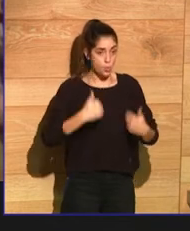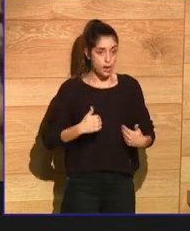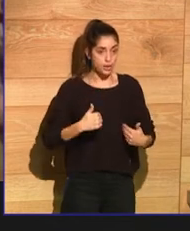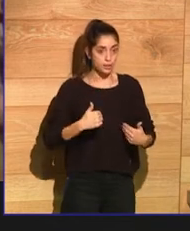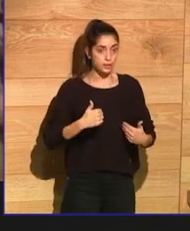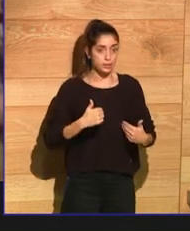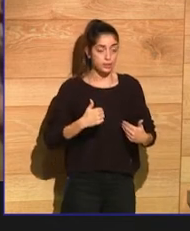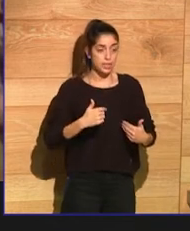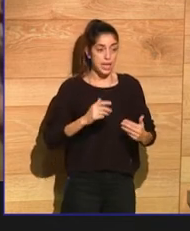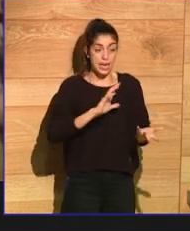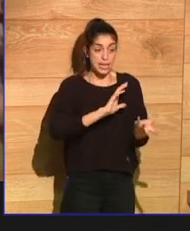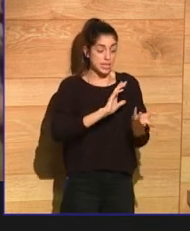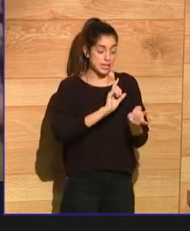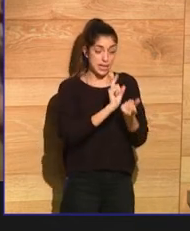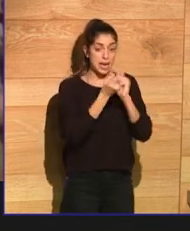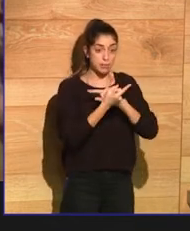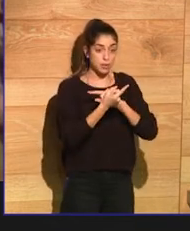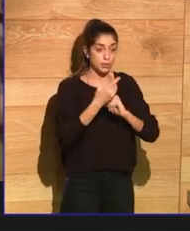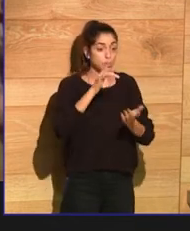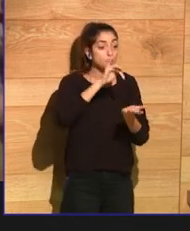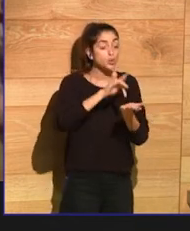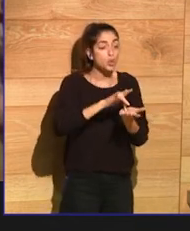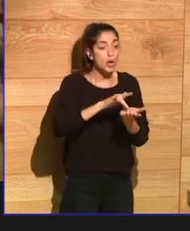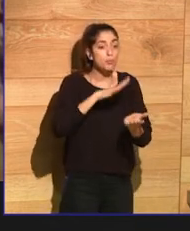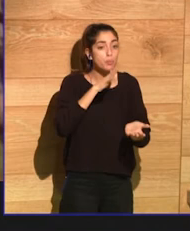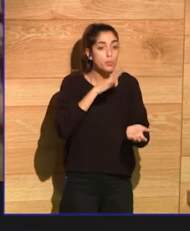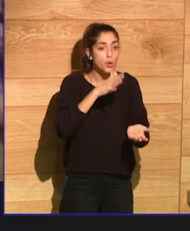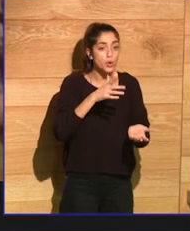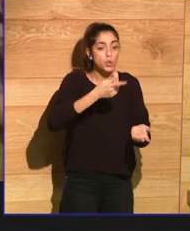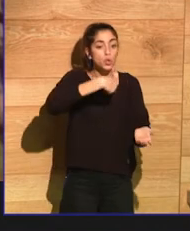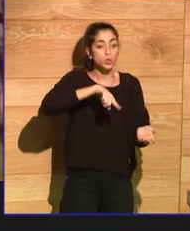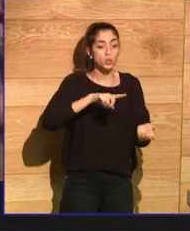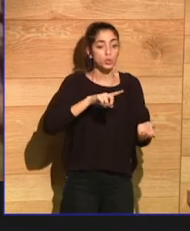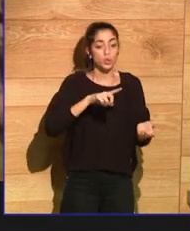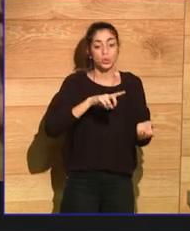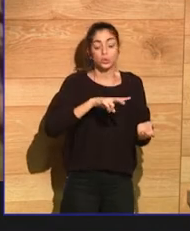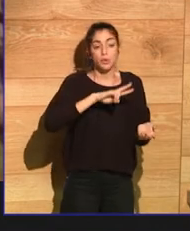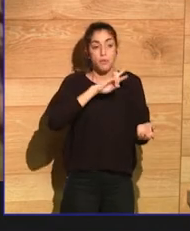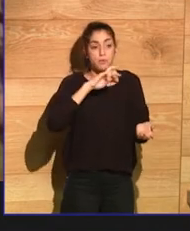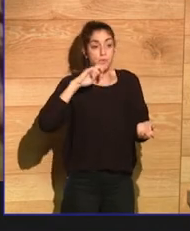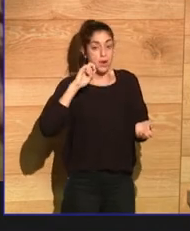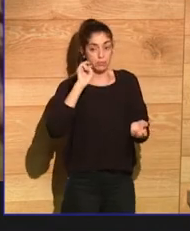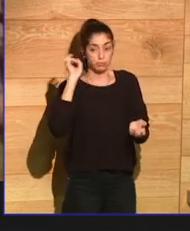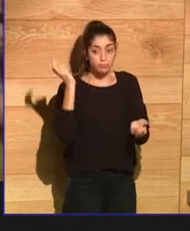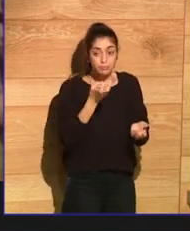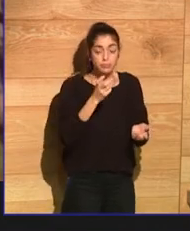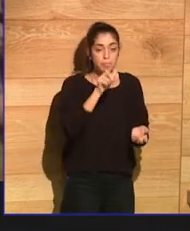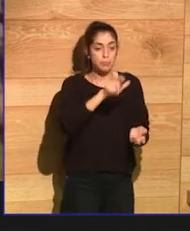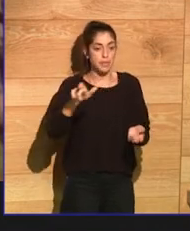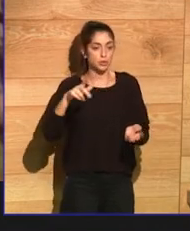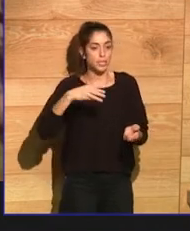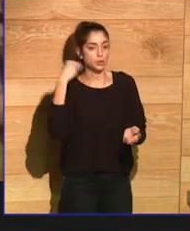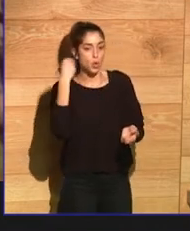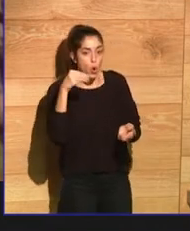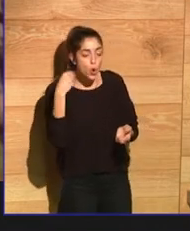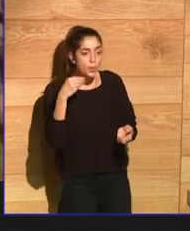we've had a surplus of young men who have all been educated and well-fed and because